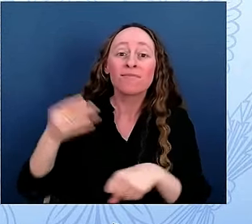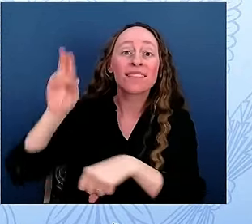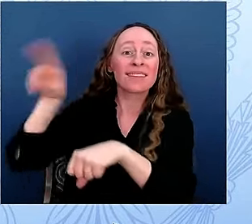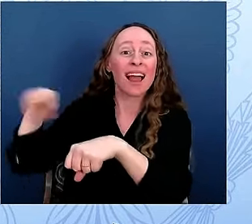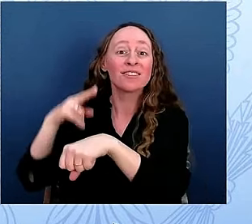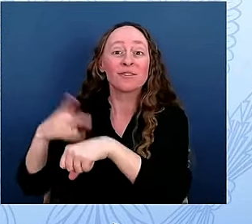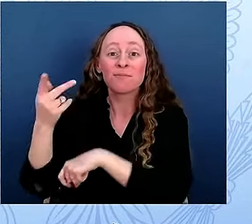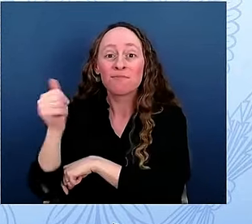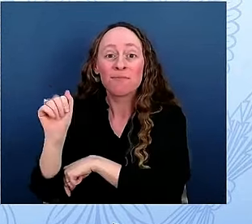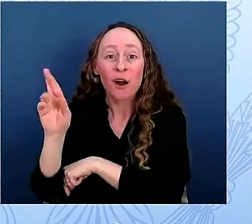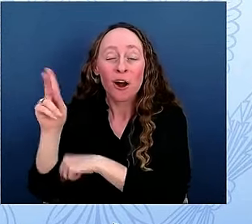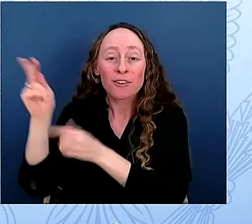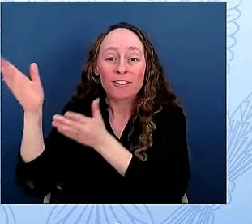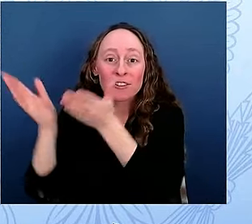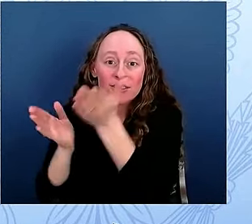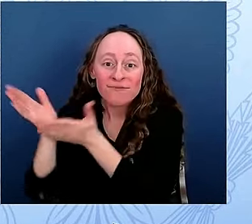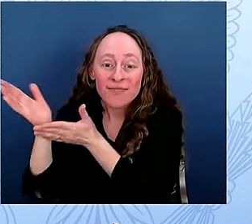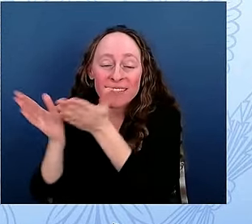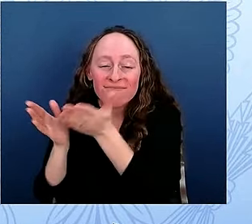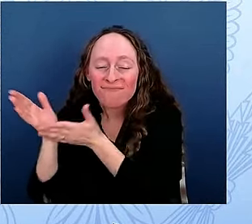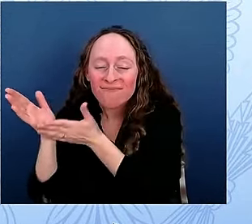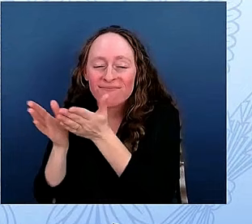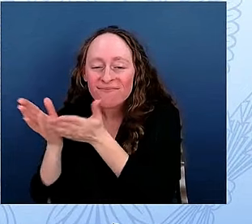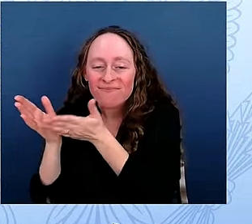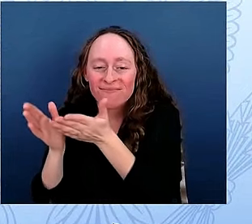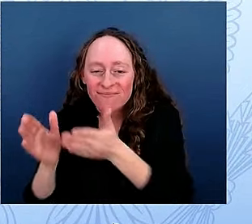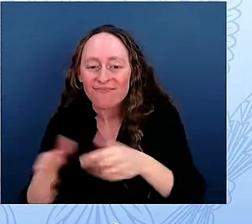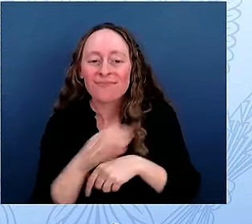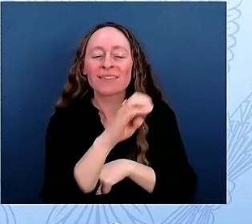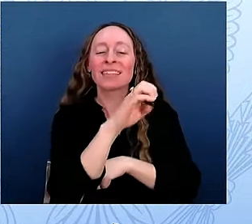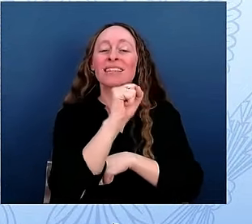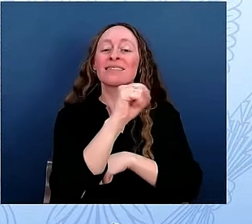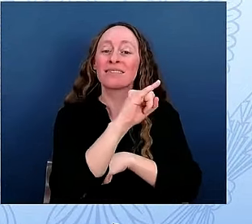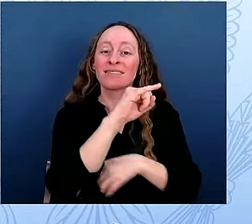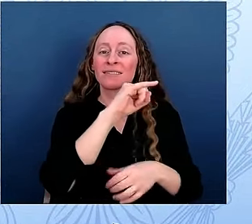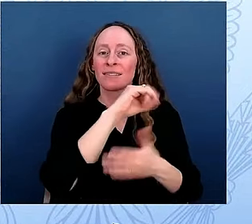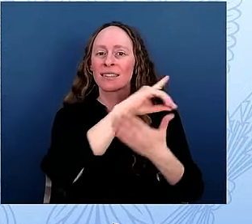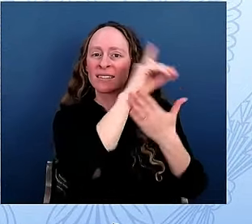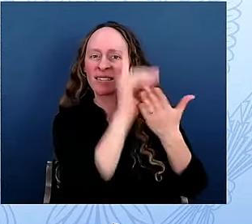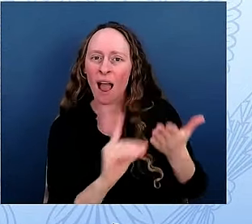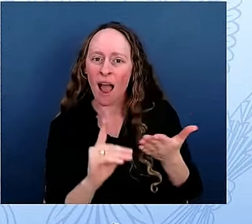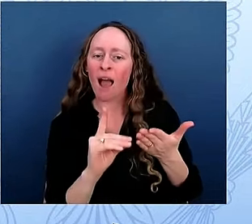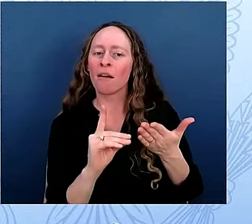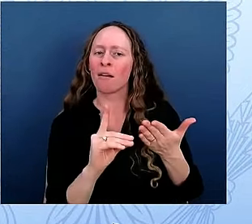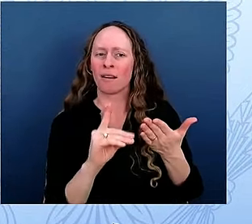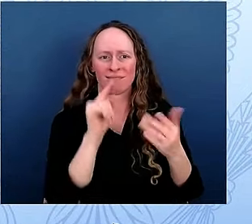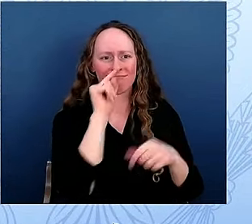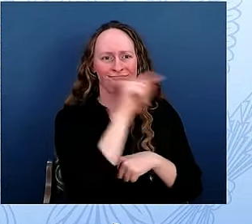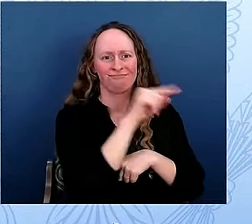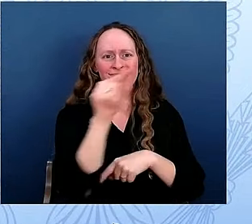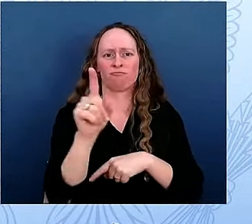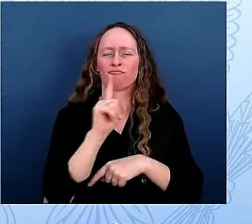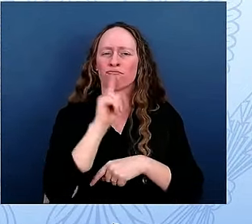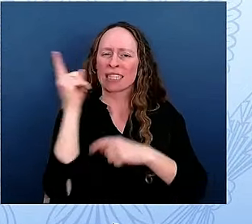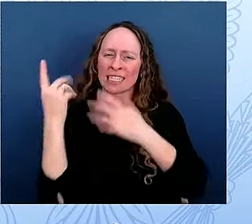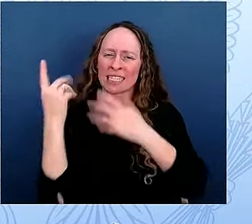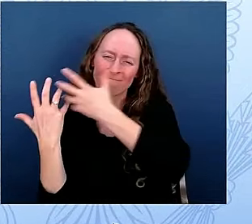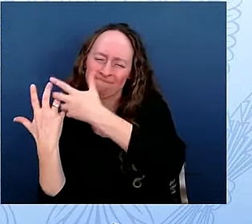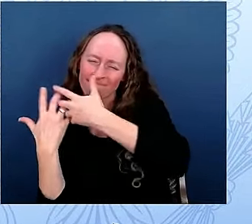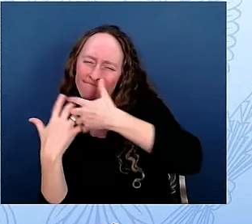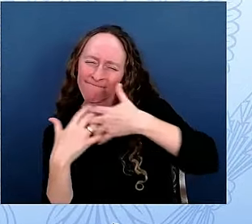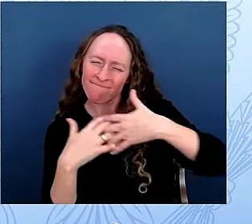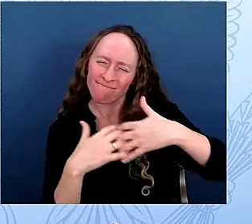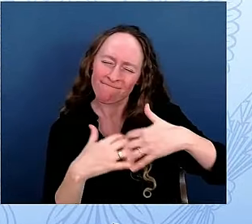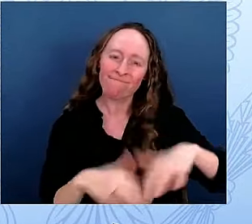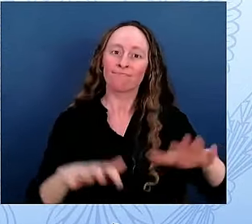who are helping to bring to life this vision of an engaging tour experience for a new generation of students, some of you